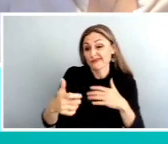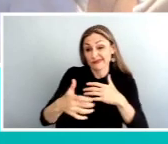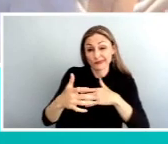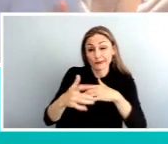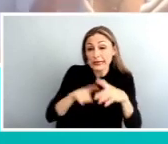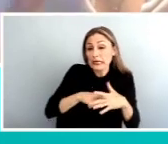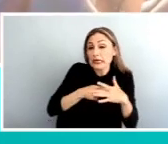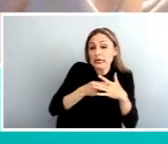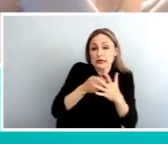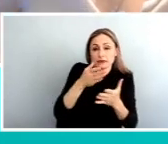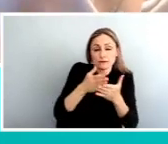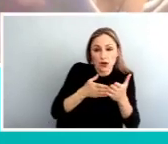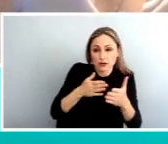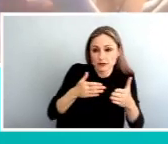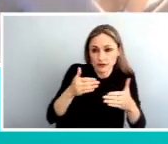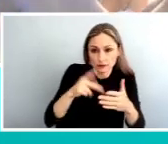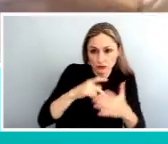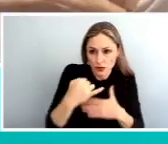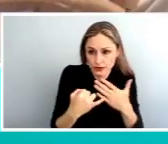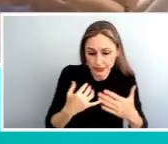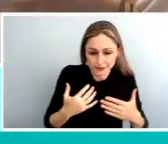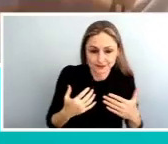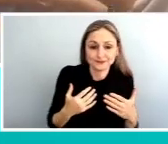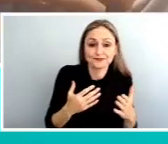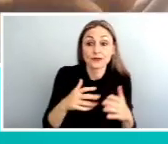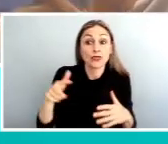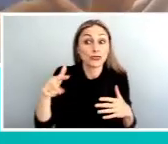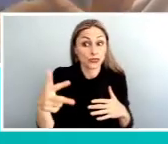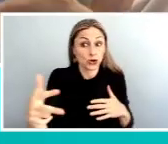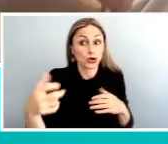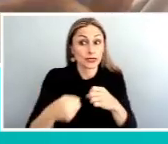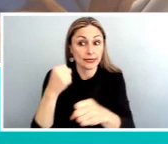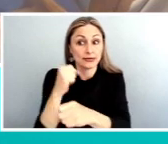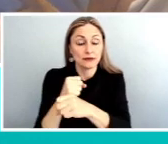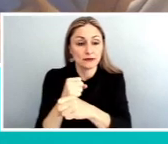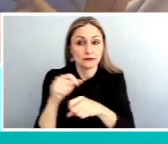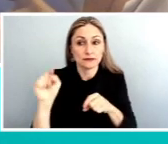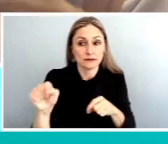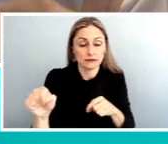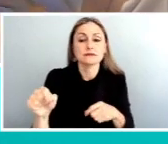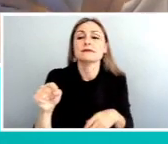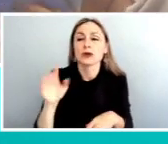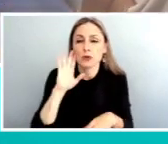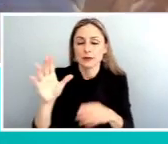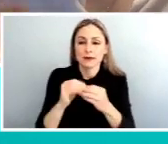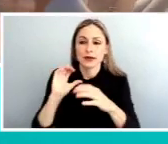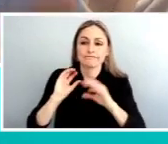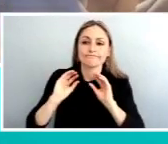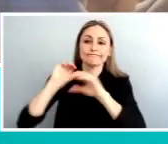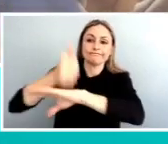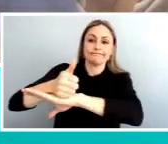project. And the third year of the project is really going to be about, it's going to be about implementing implementation.